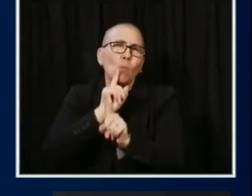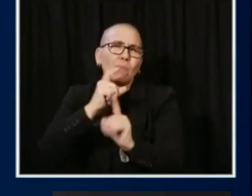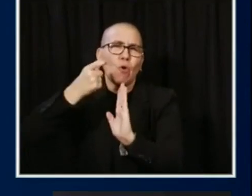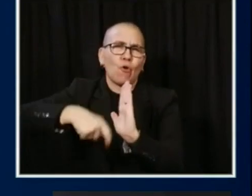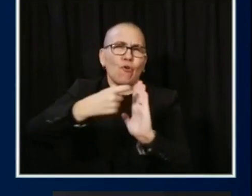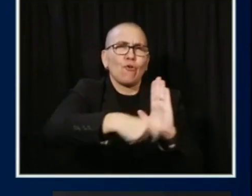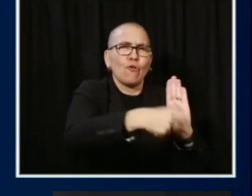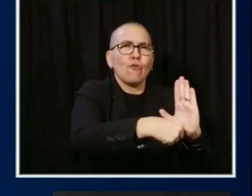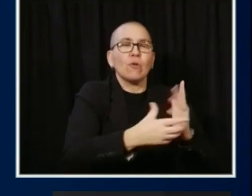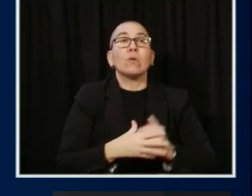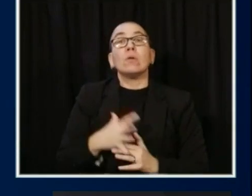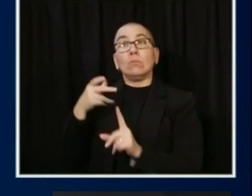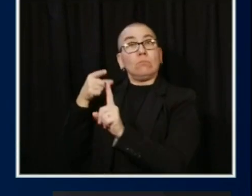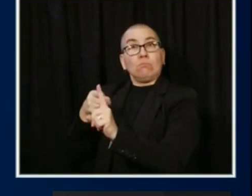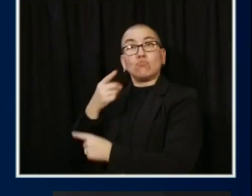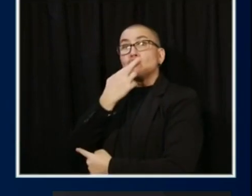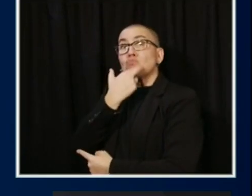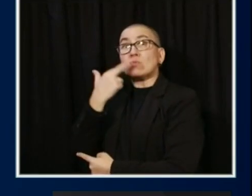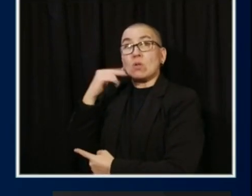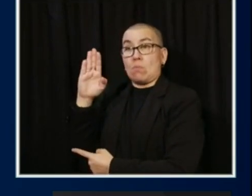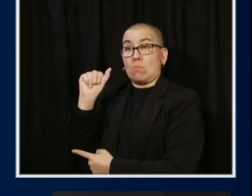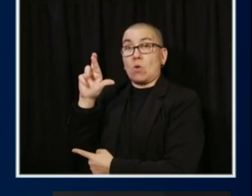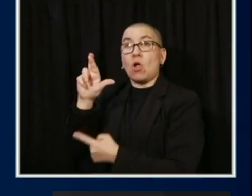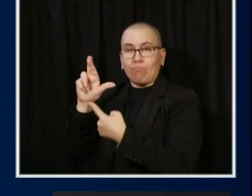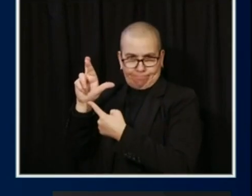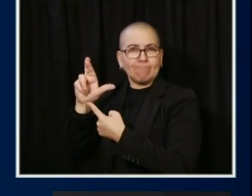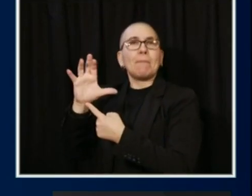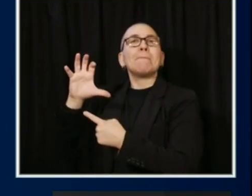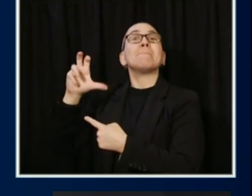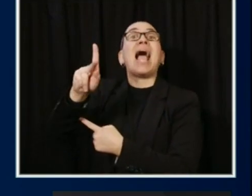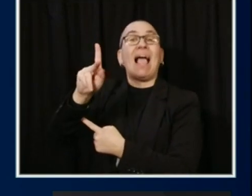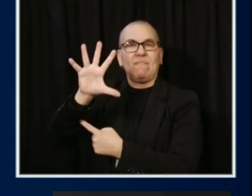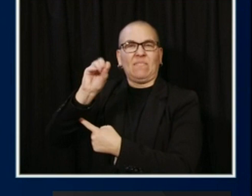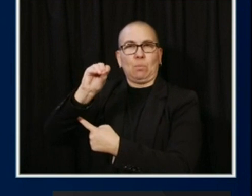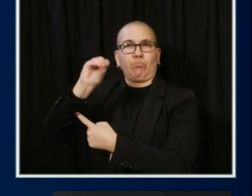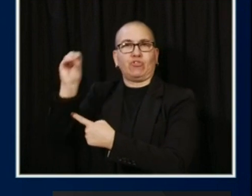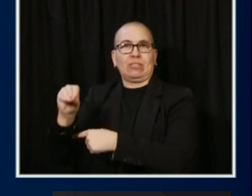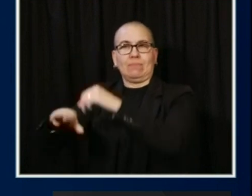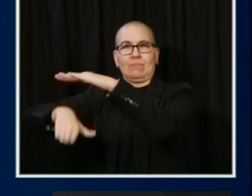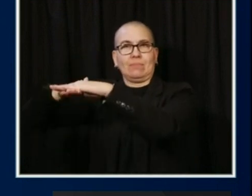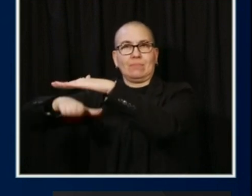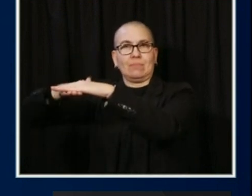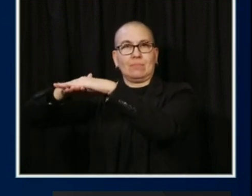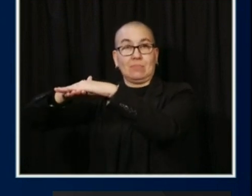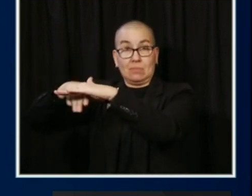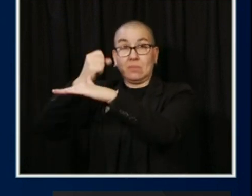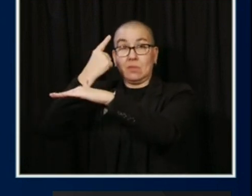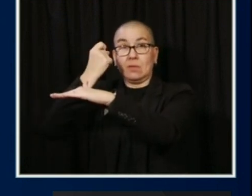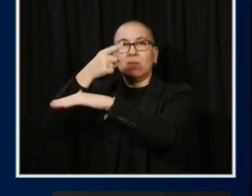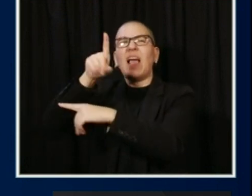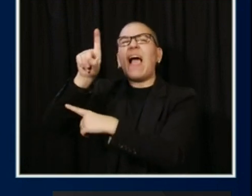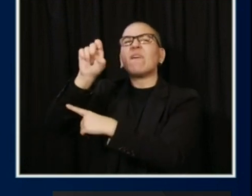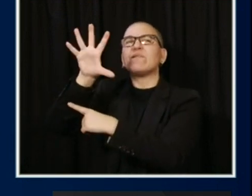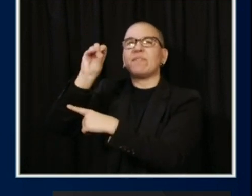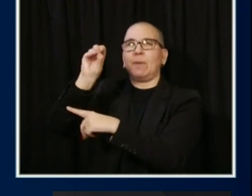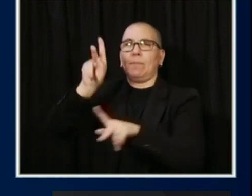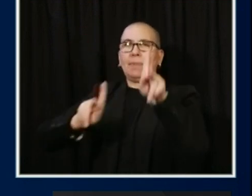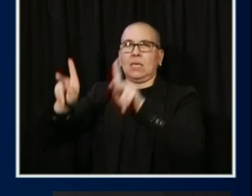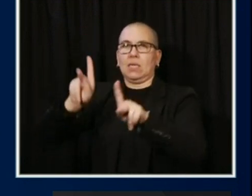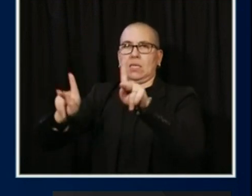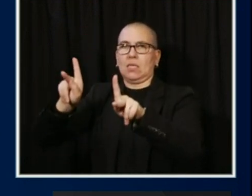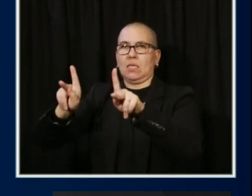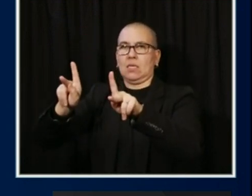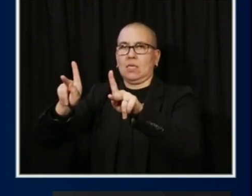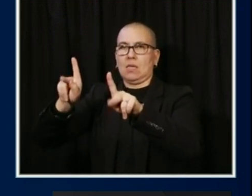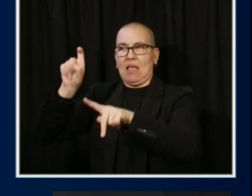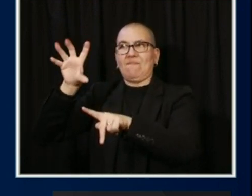Restaurants and bars are going to go back to 50% capacity looking like we were in the summer. 150 people maximum. can do, again, thank you to this,